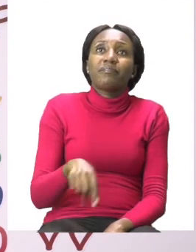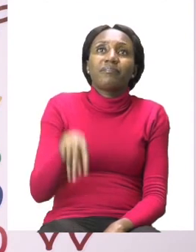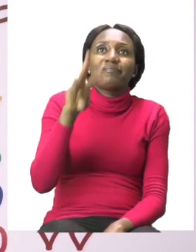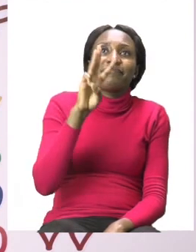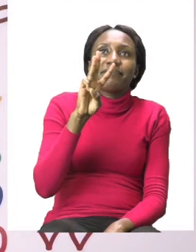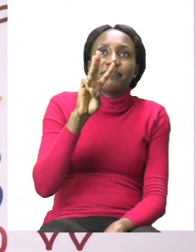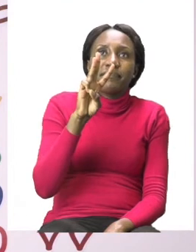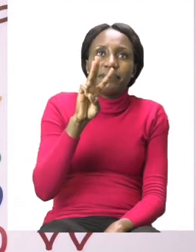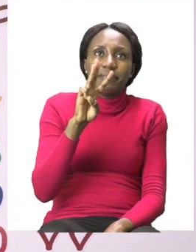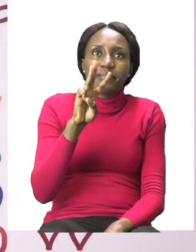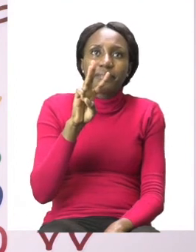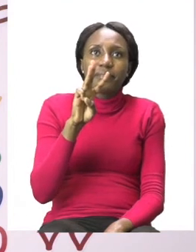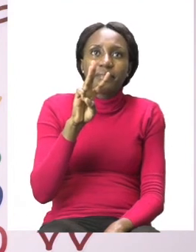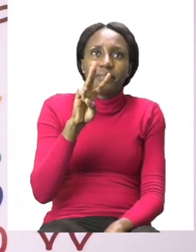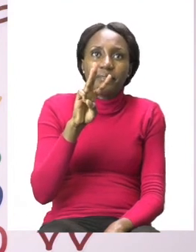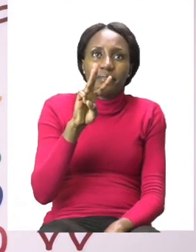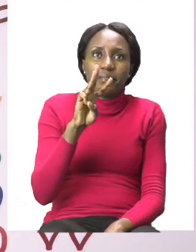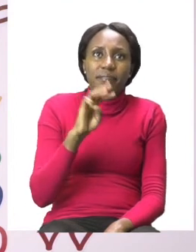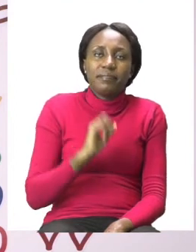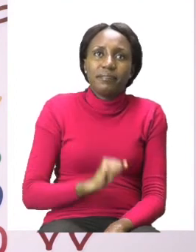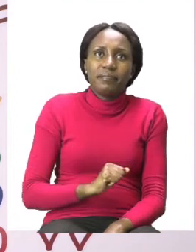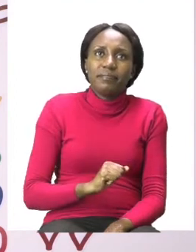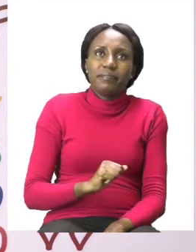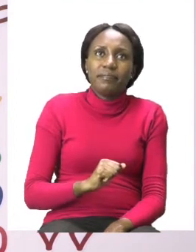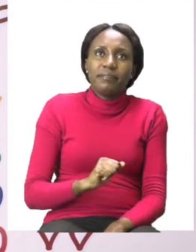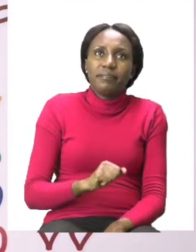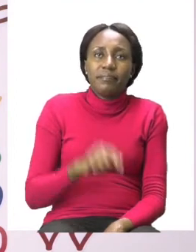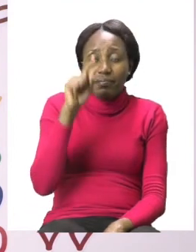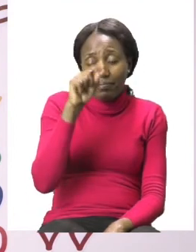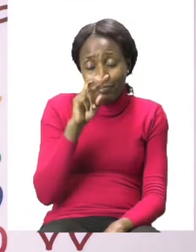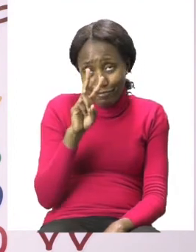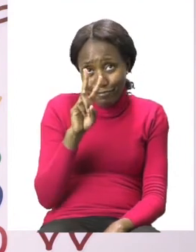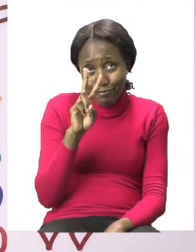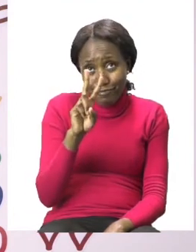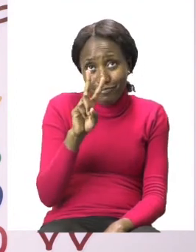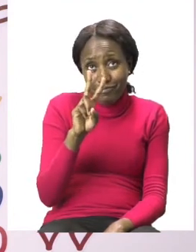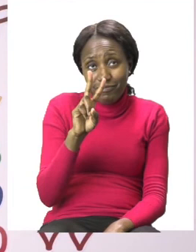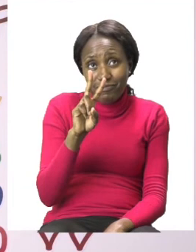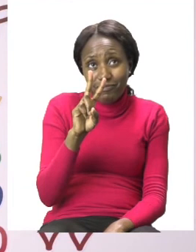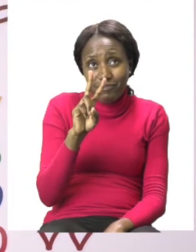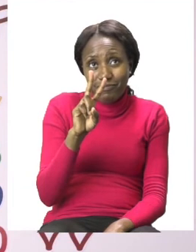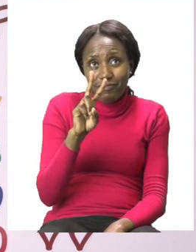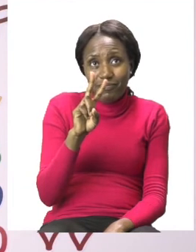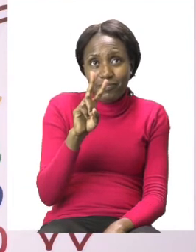three. Then after the three there is a two.